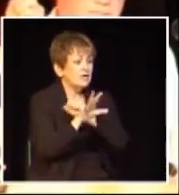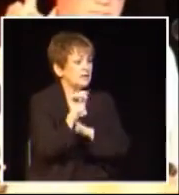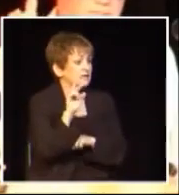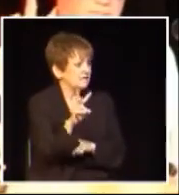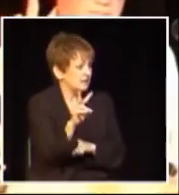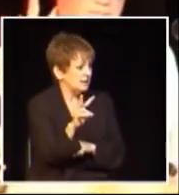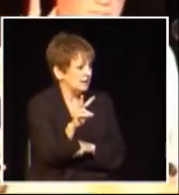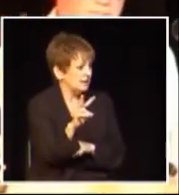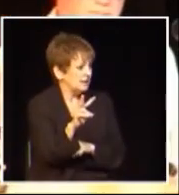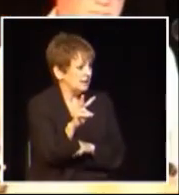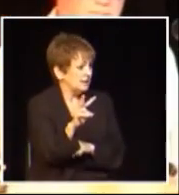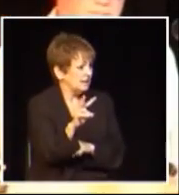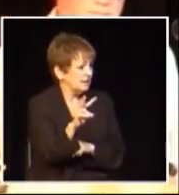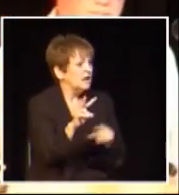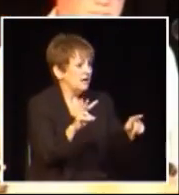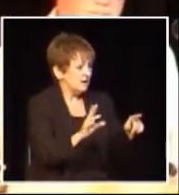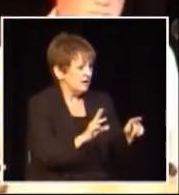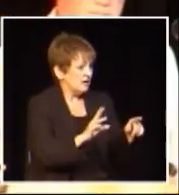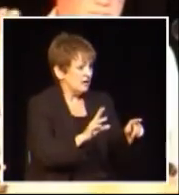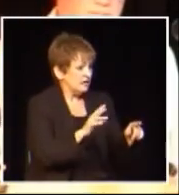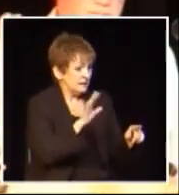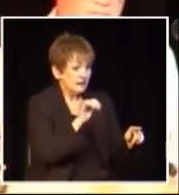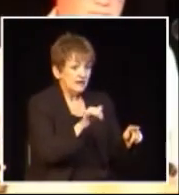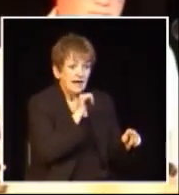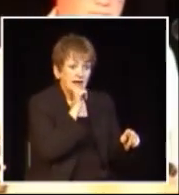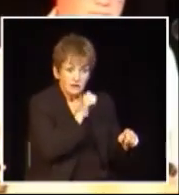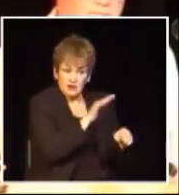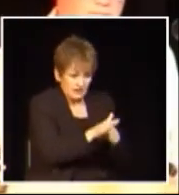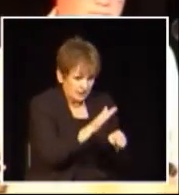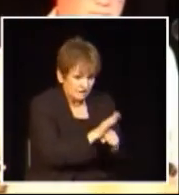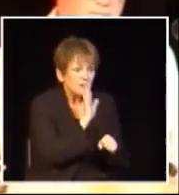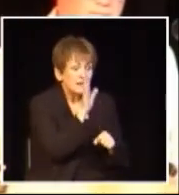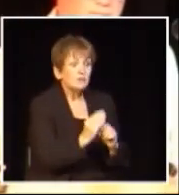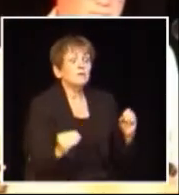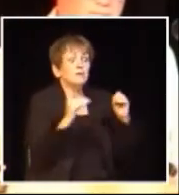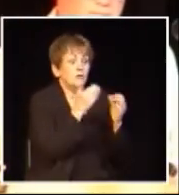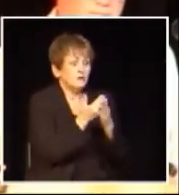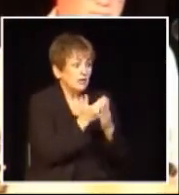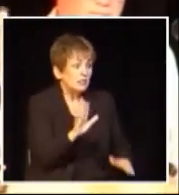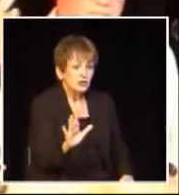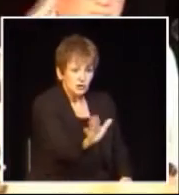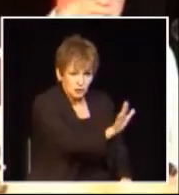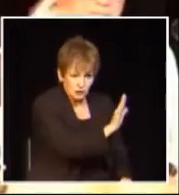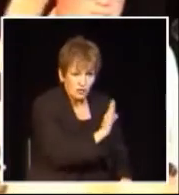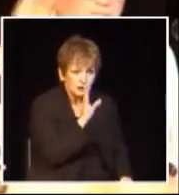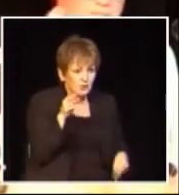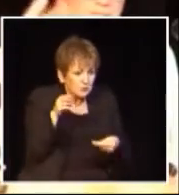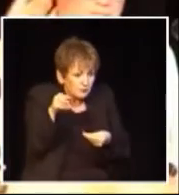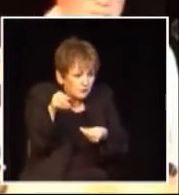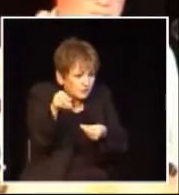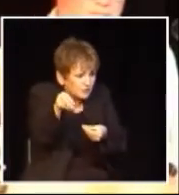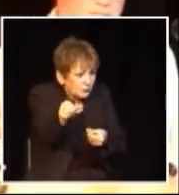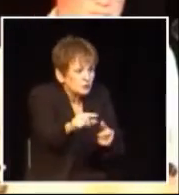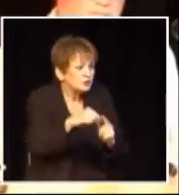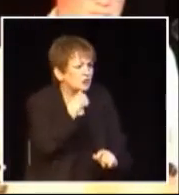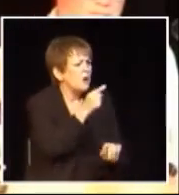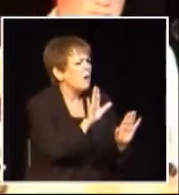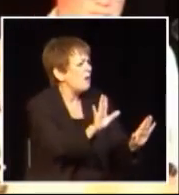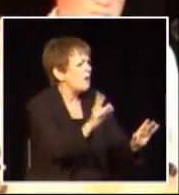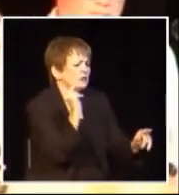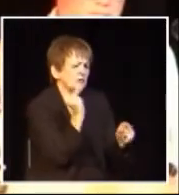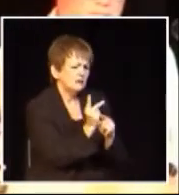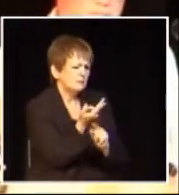the stickman ads but it doesn't stop there they're going to spend another $5 million of your tax dollars